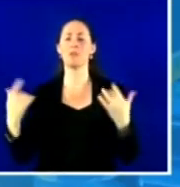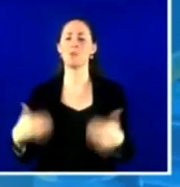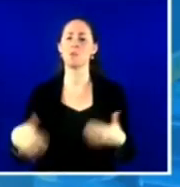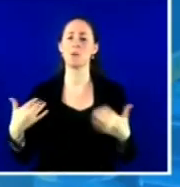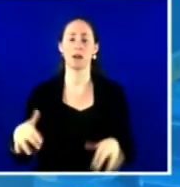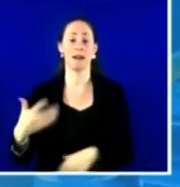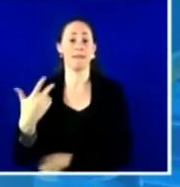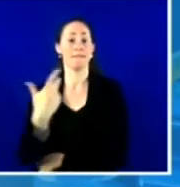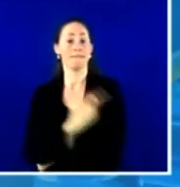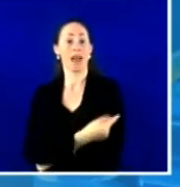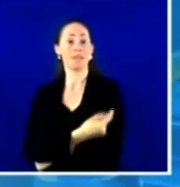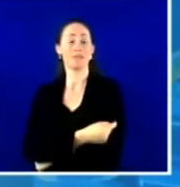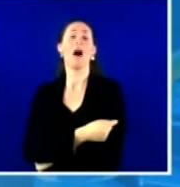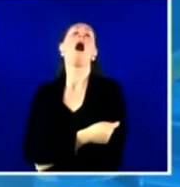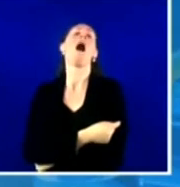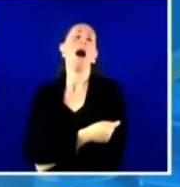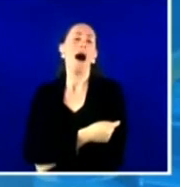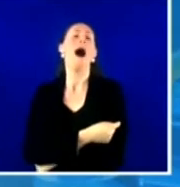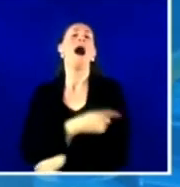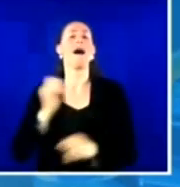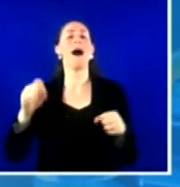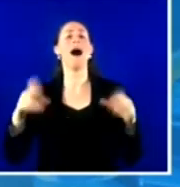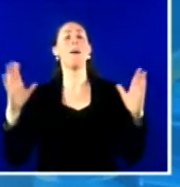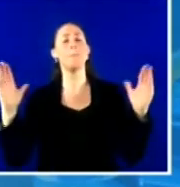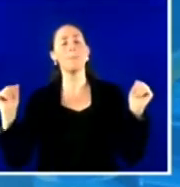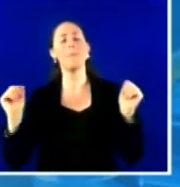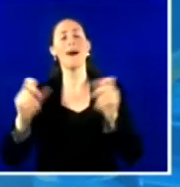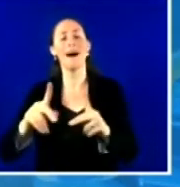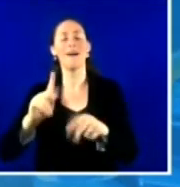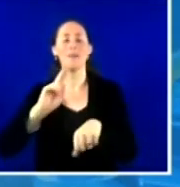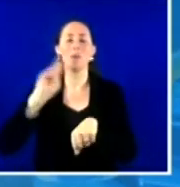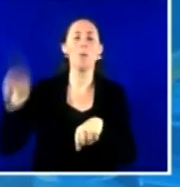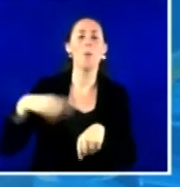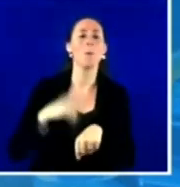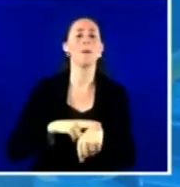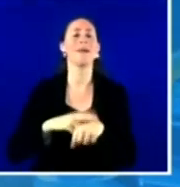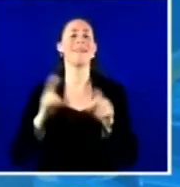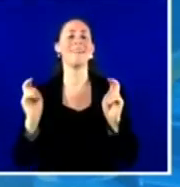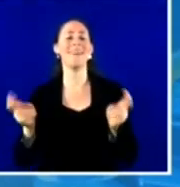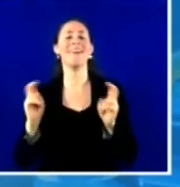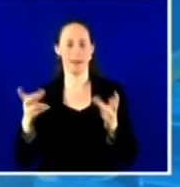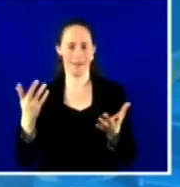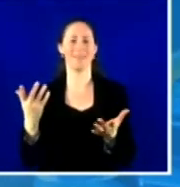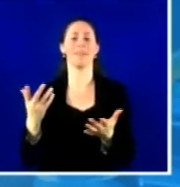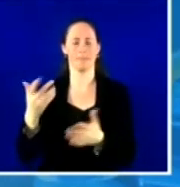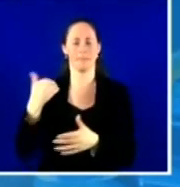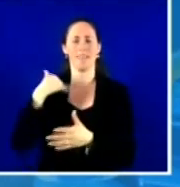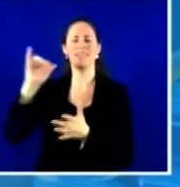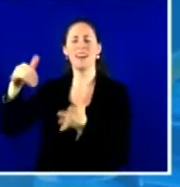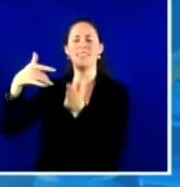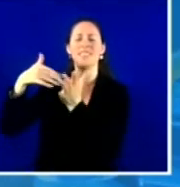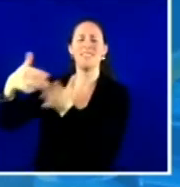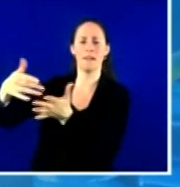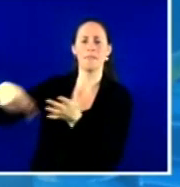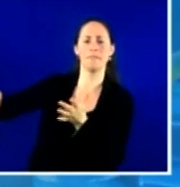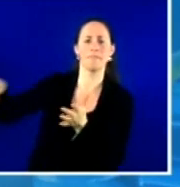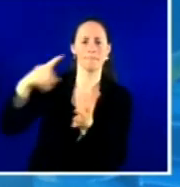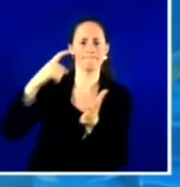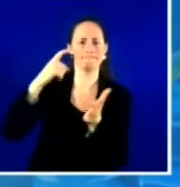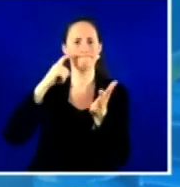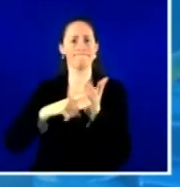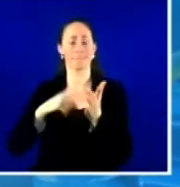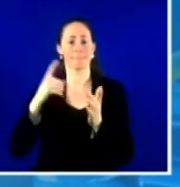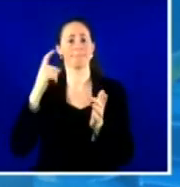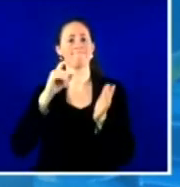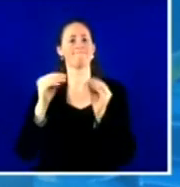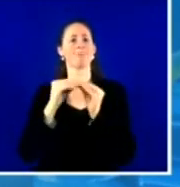everyone back, back to that. There was a study released just today, actually, that there was an increase in suicidal attempts over the past year for